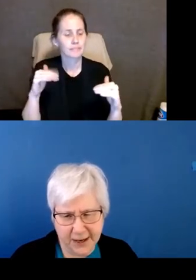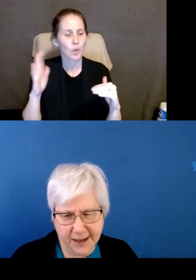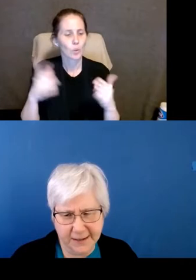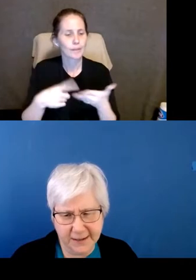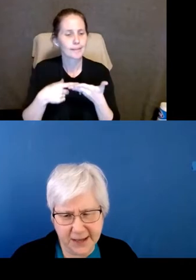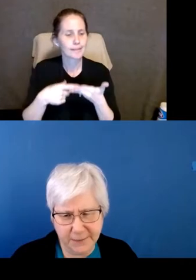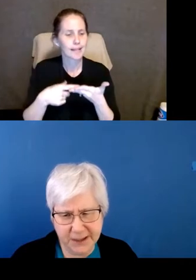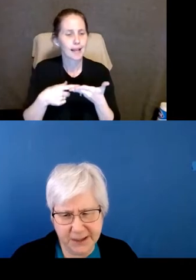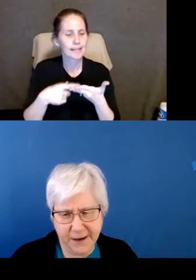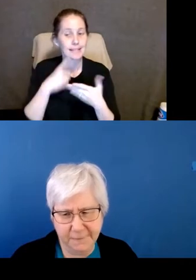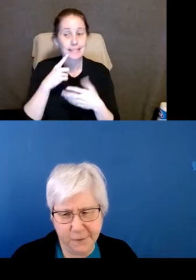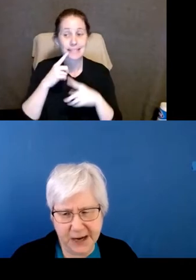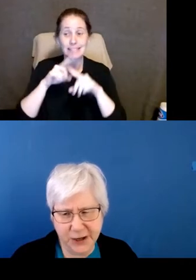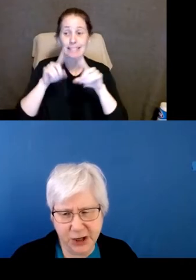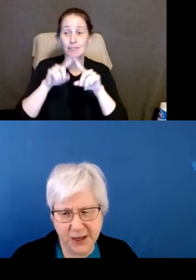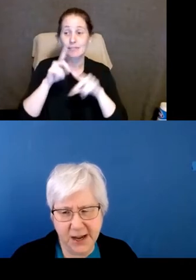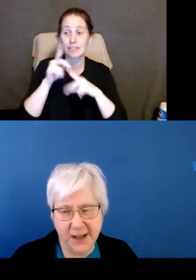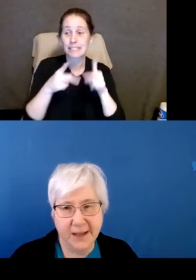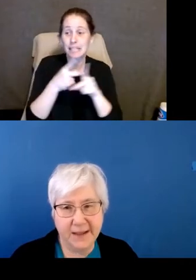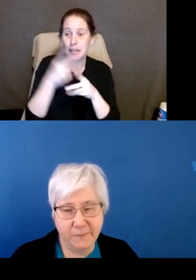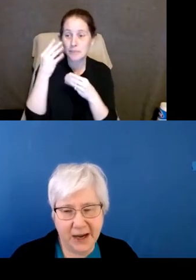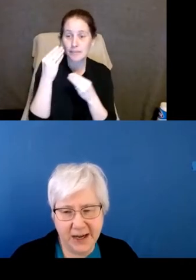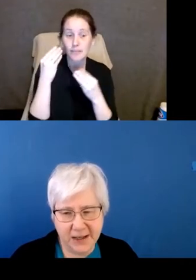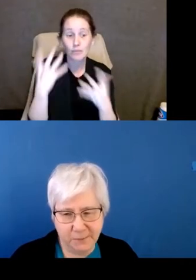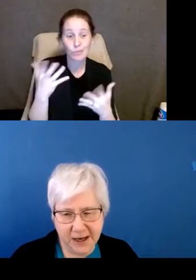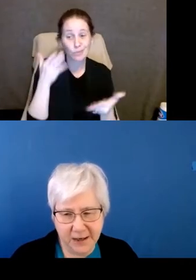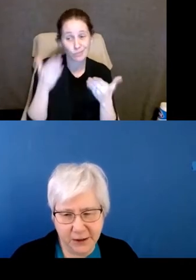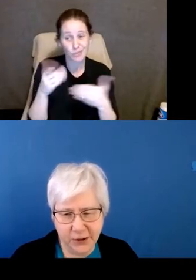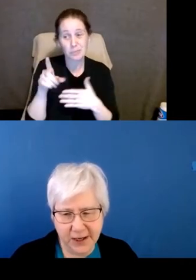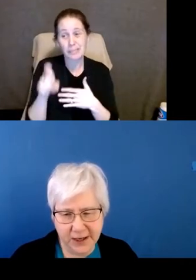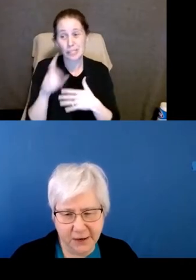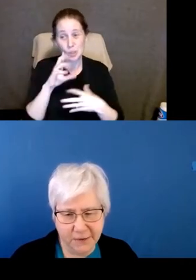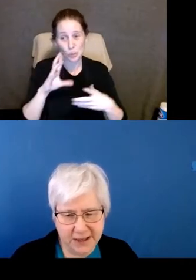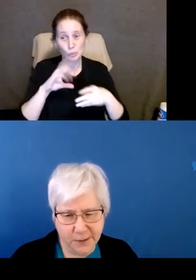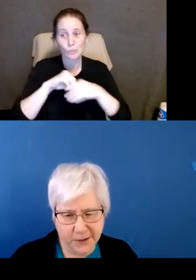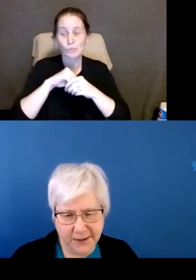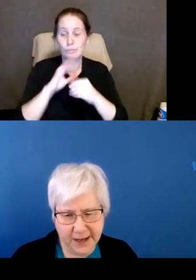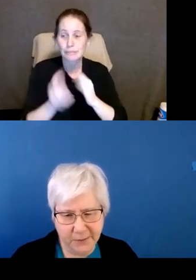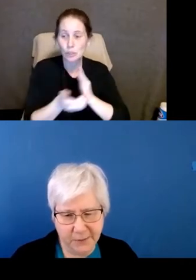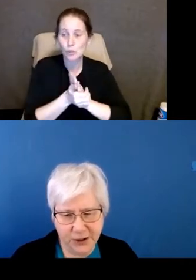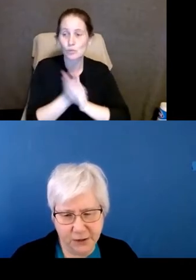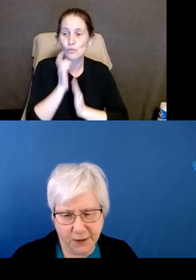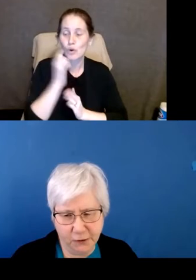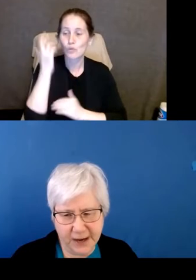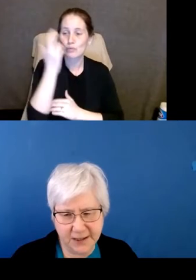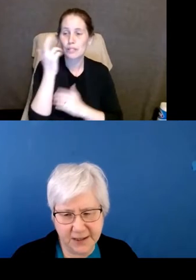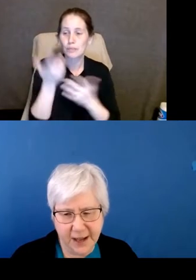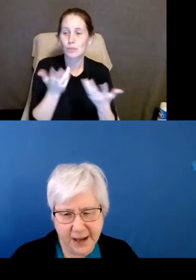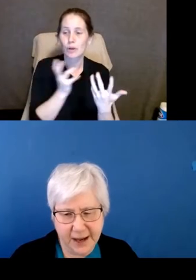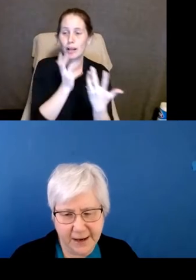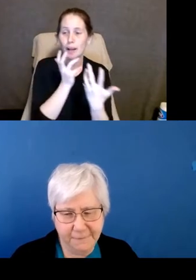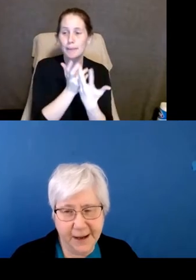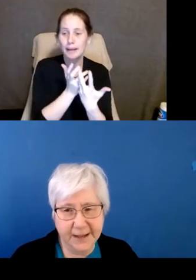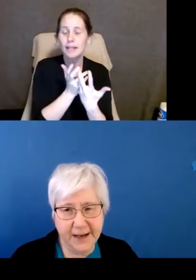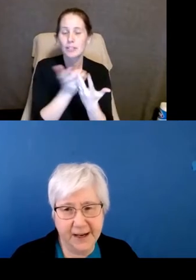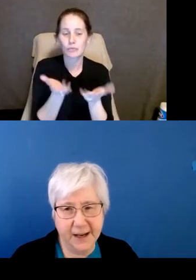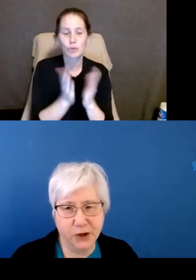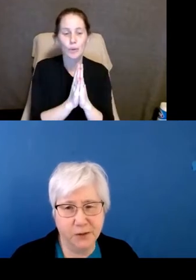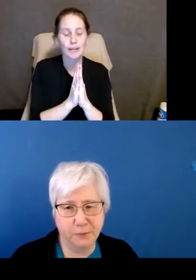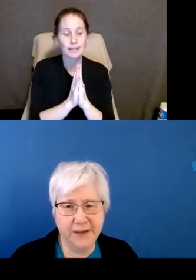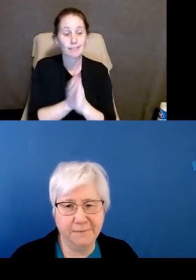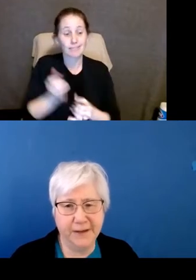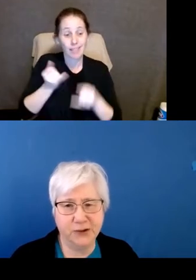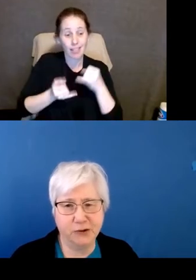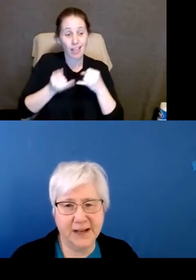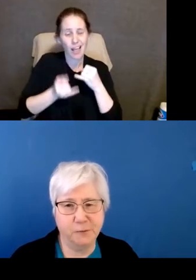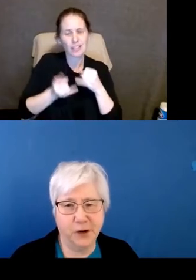the types of information that may need to be included in a reasonable accommodation request. And finally, I'm